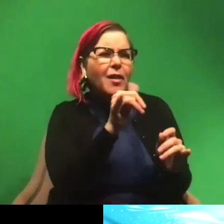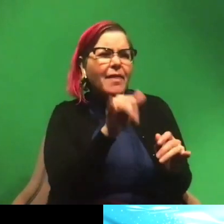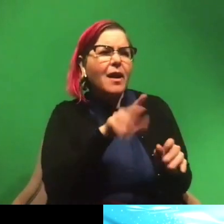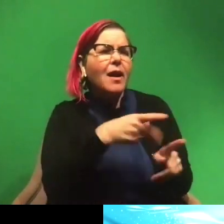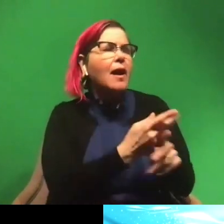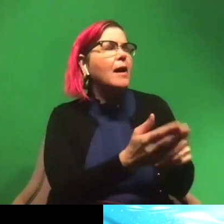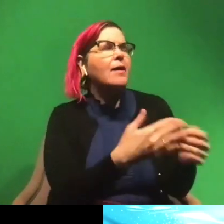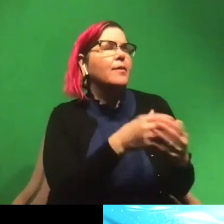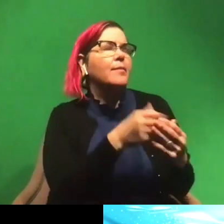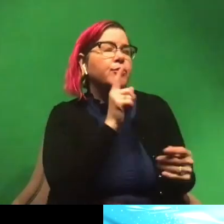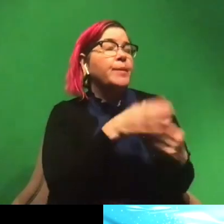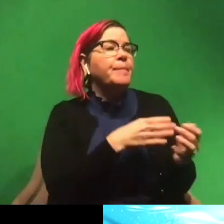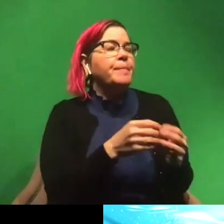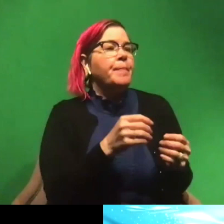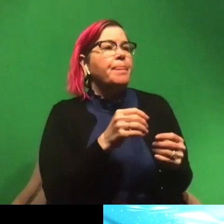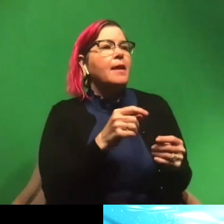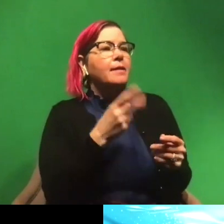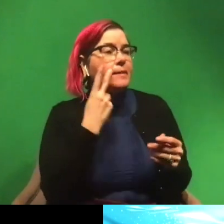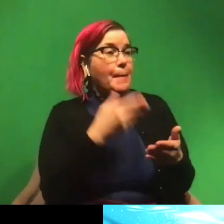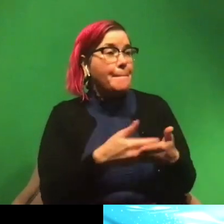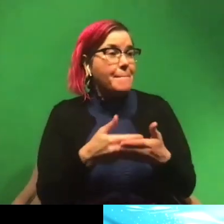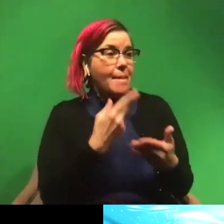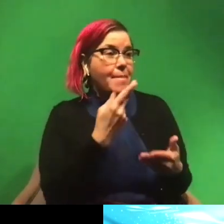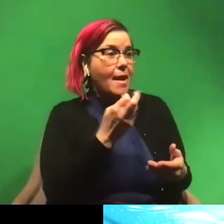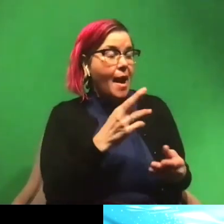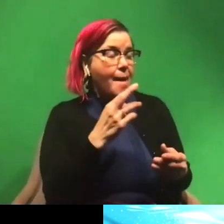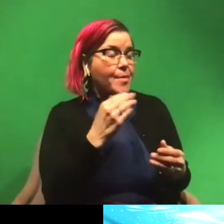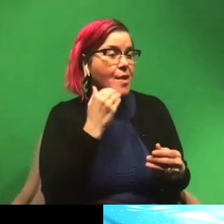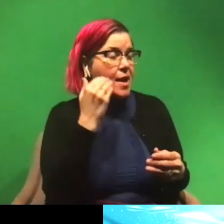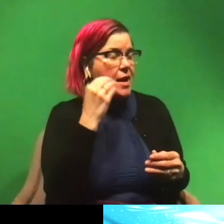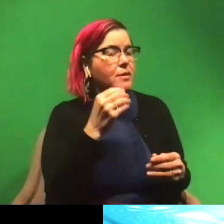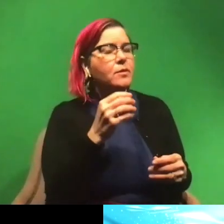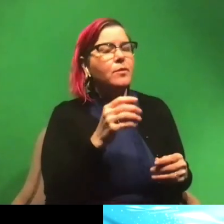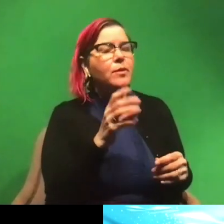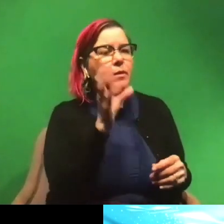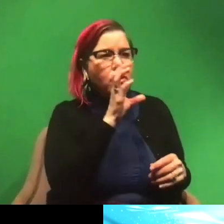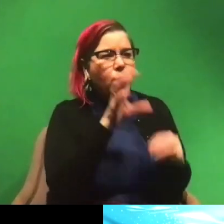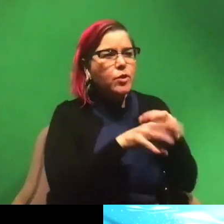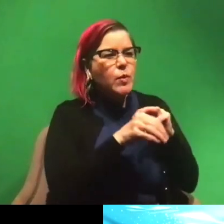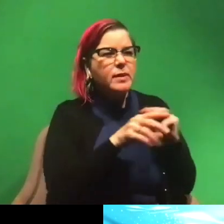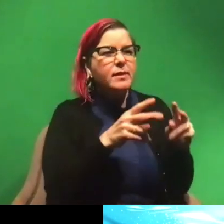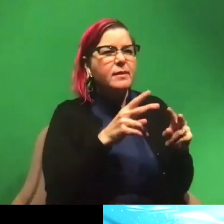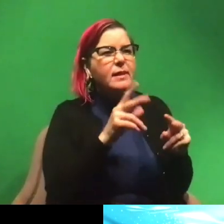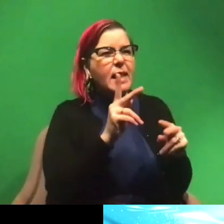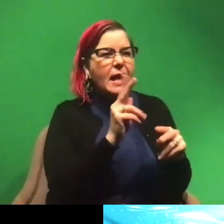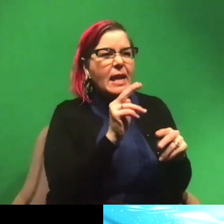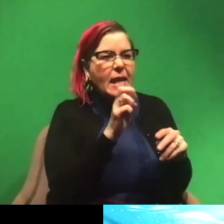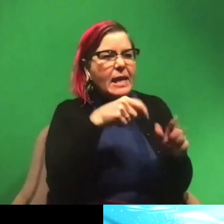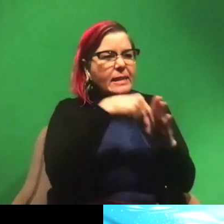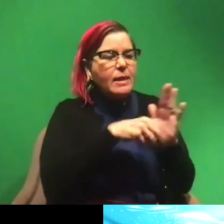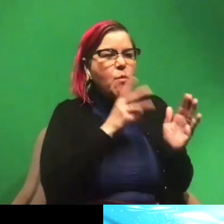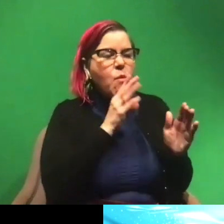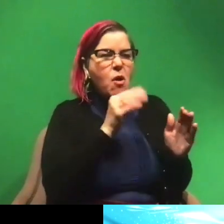Um, and we also see baby hammerheads when we're out squidding and squidding is like, yeah, very shallow knee depth. Yeah.